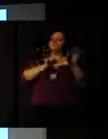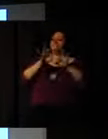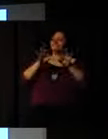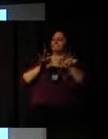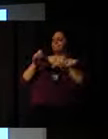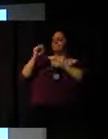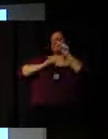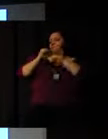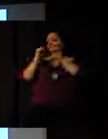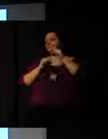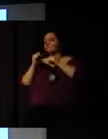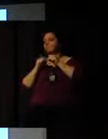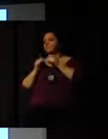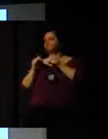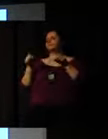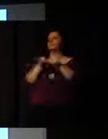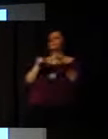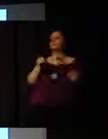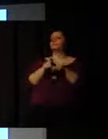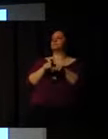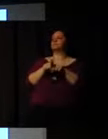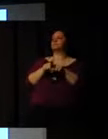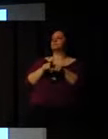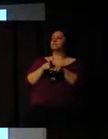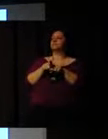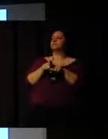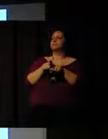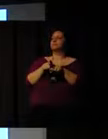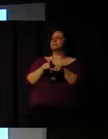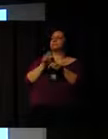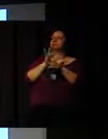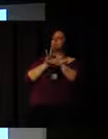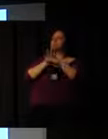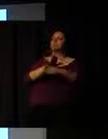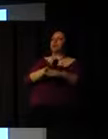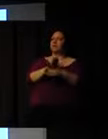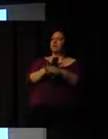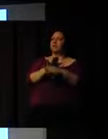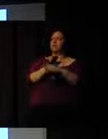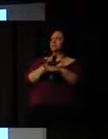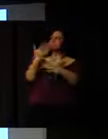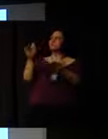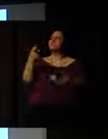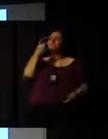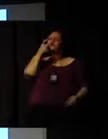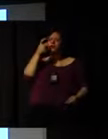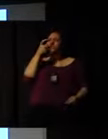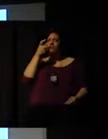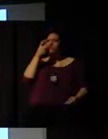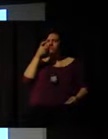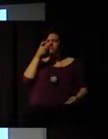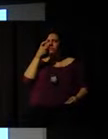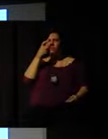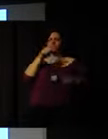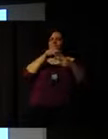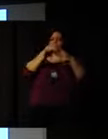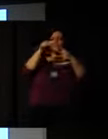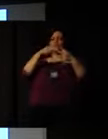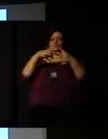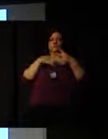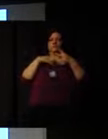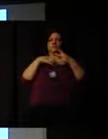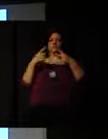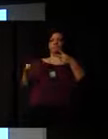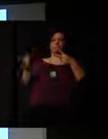for the beneficiaries? Let's look at two approaches. We've got a top-down approach, where we're looking at